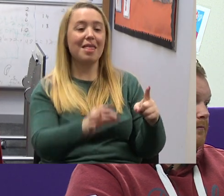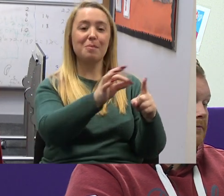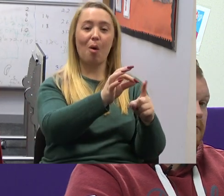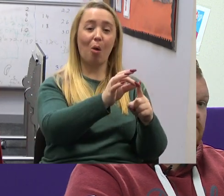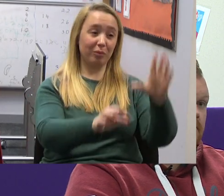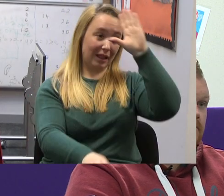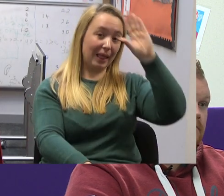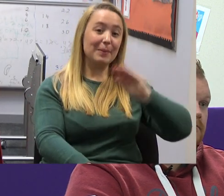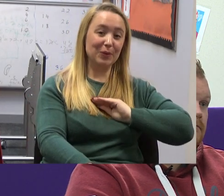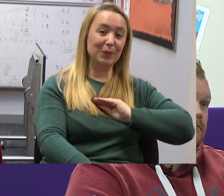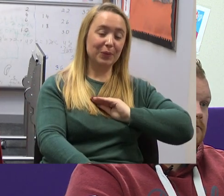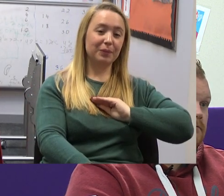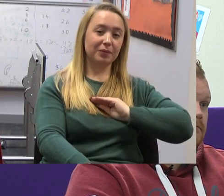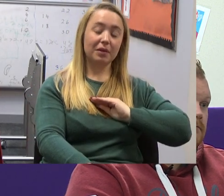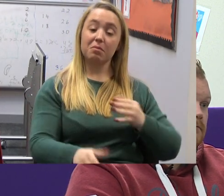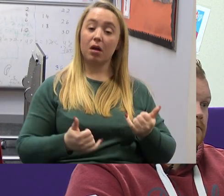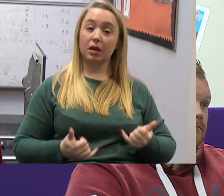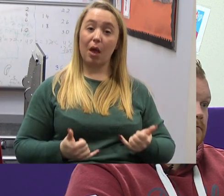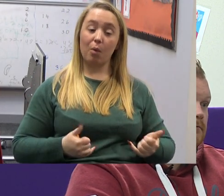us in video what she was saying.